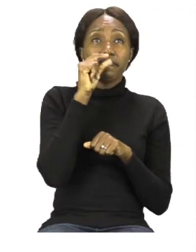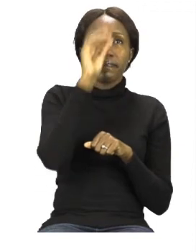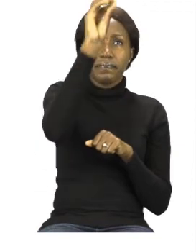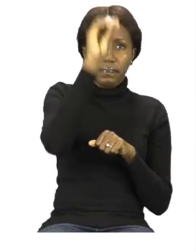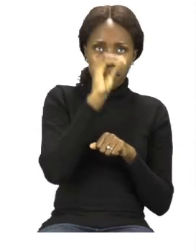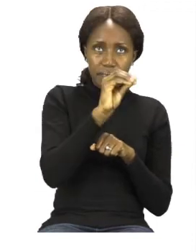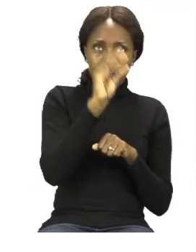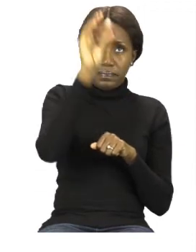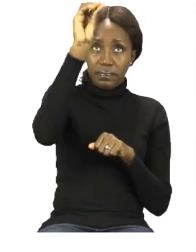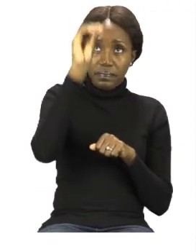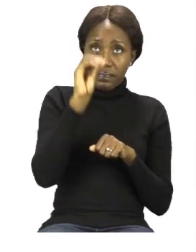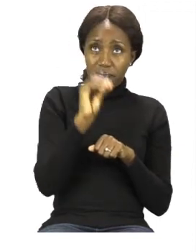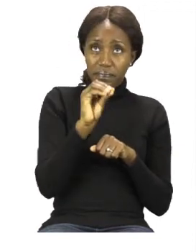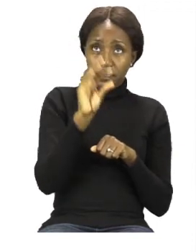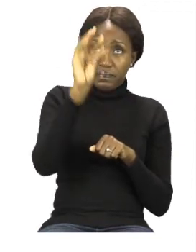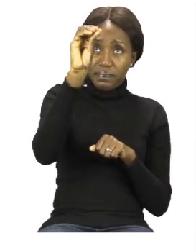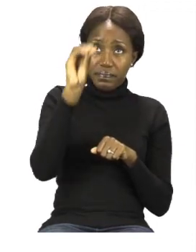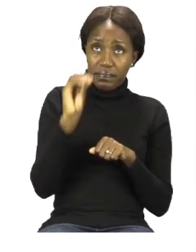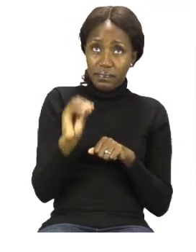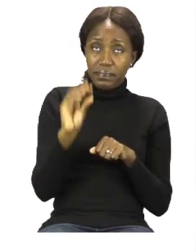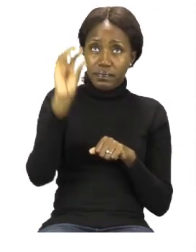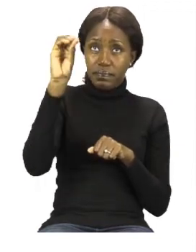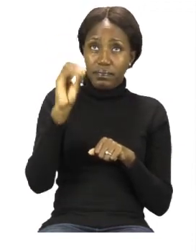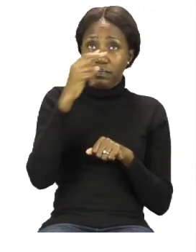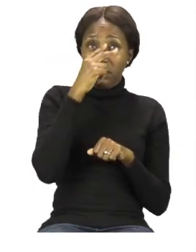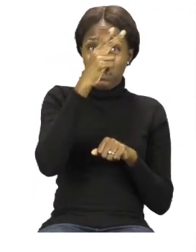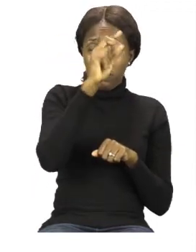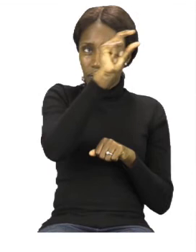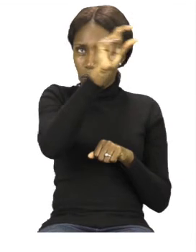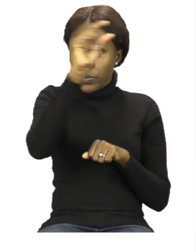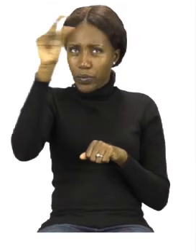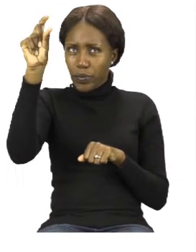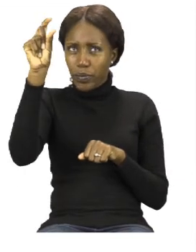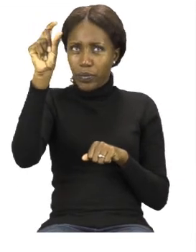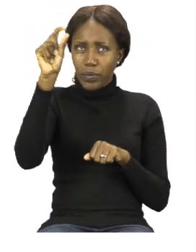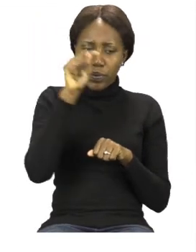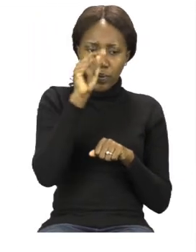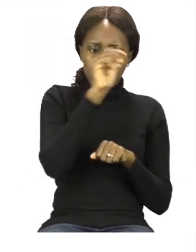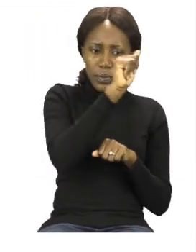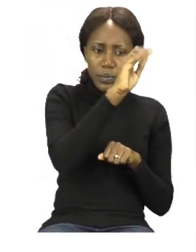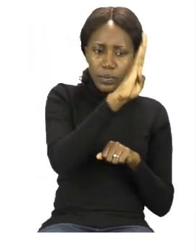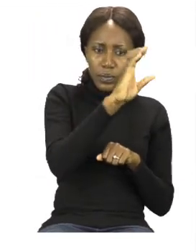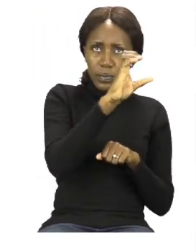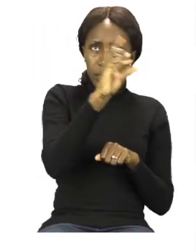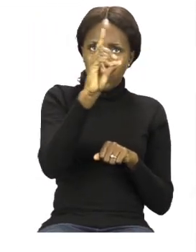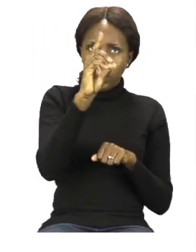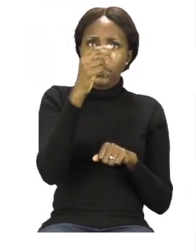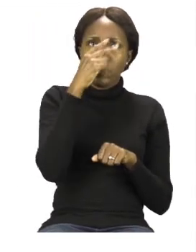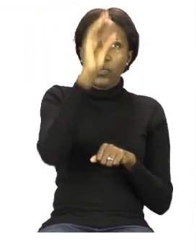coins. You are going to take a good look at the coin and the name is written at the bottom.